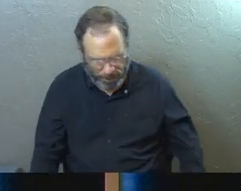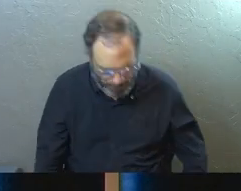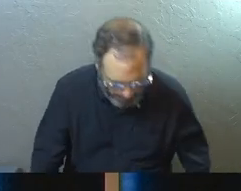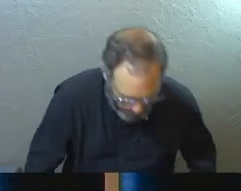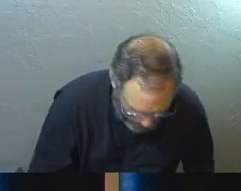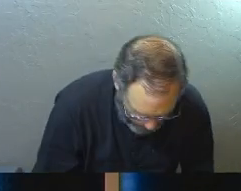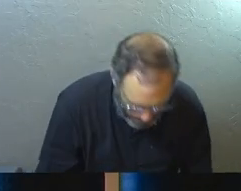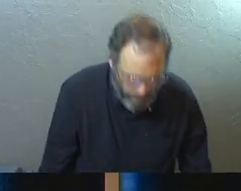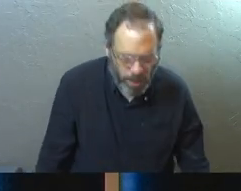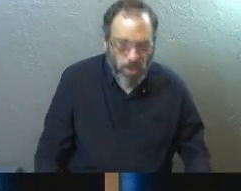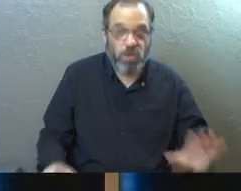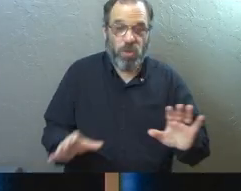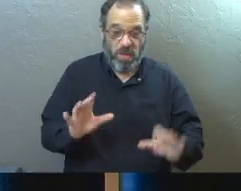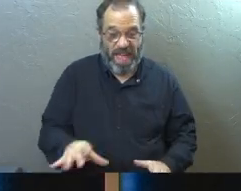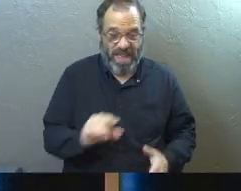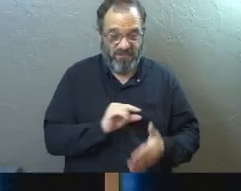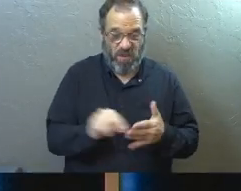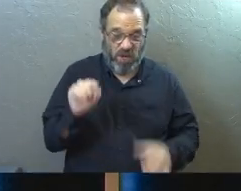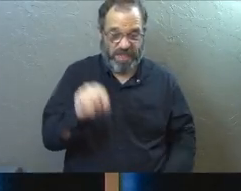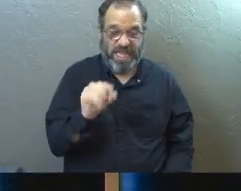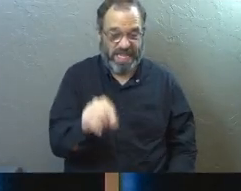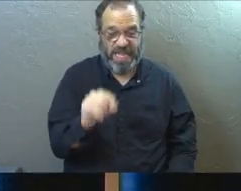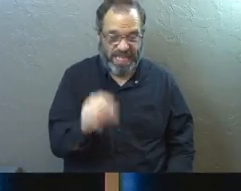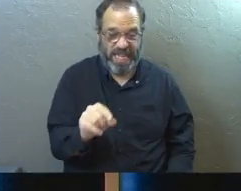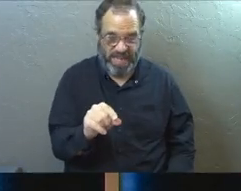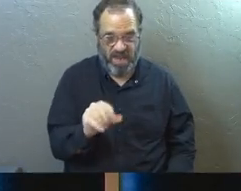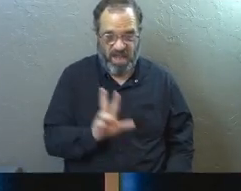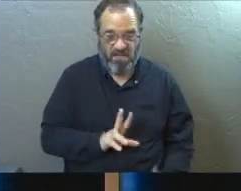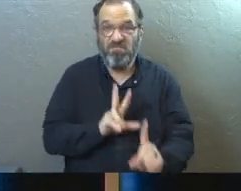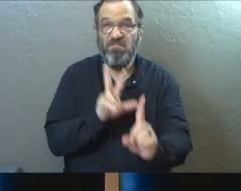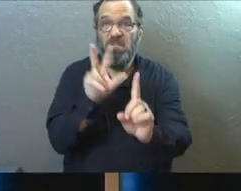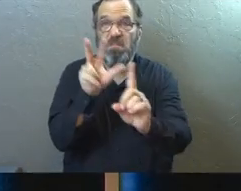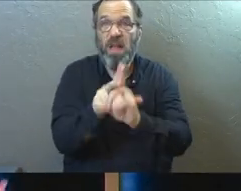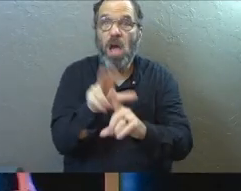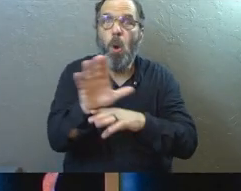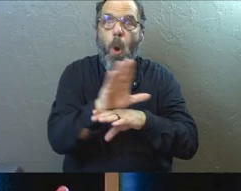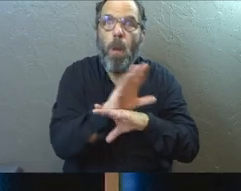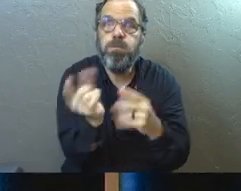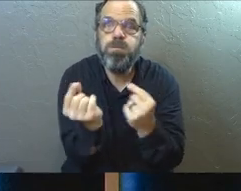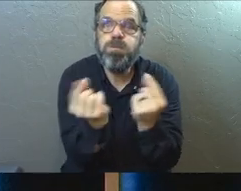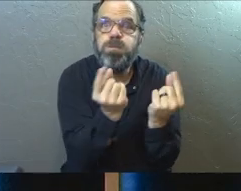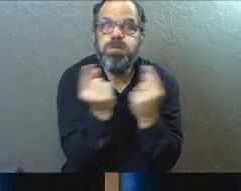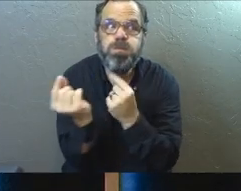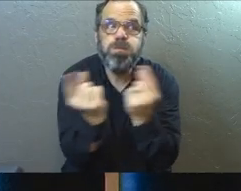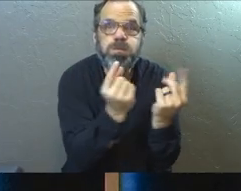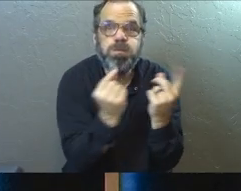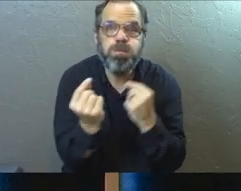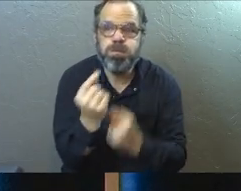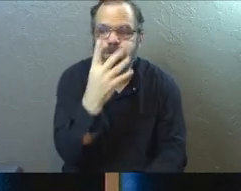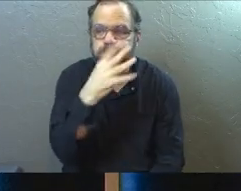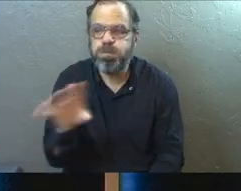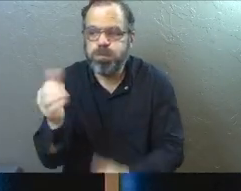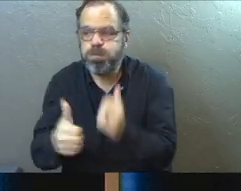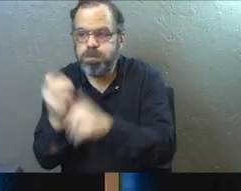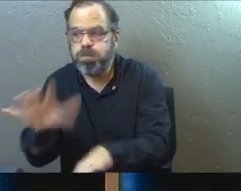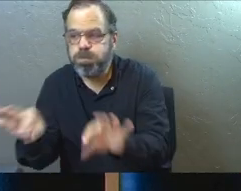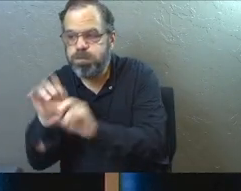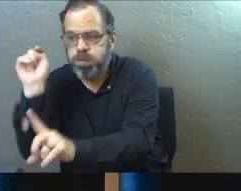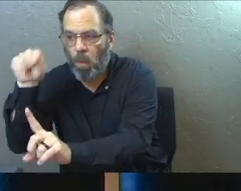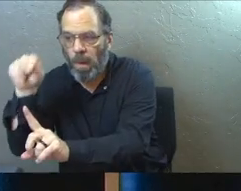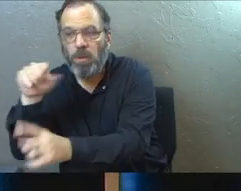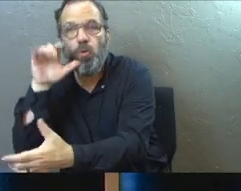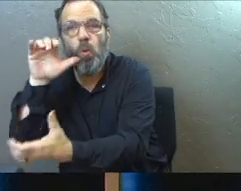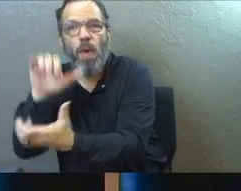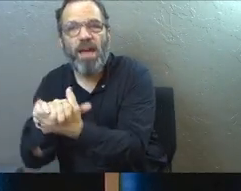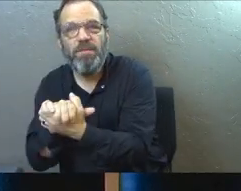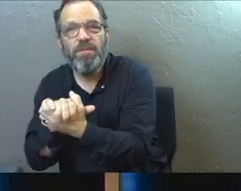moment to pull the heart of that verse for a second and apply it to us that we're so busy doing all of our stuff, we're neglecting what matters most, which is our